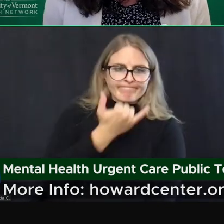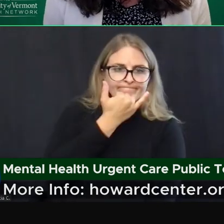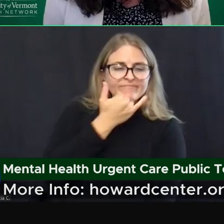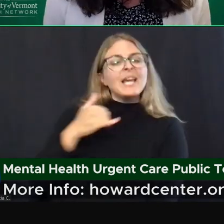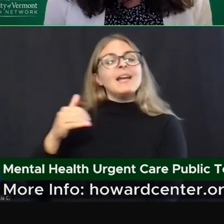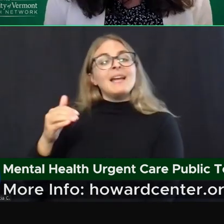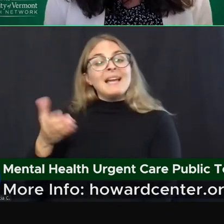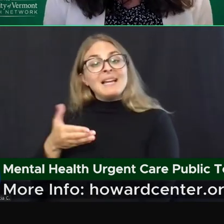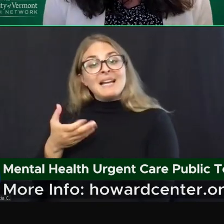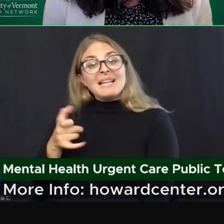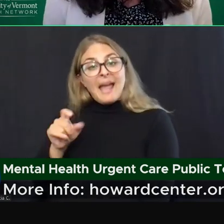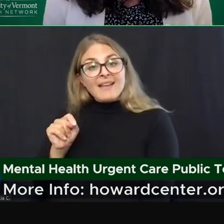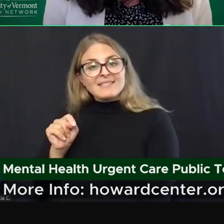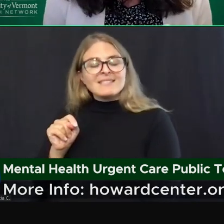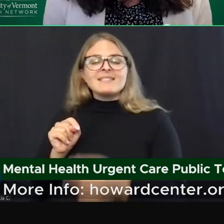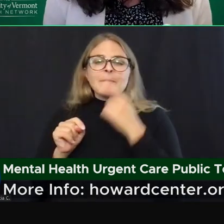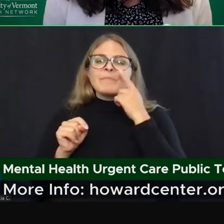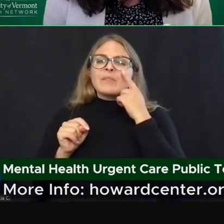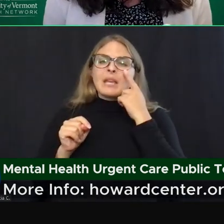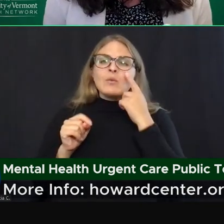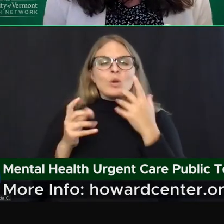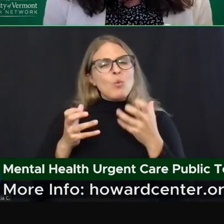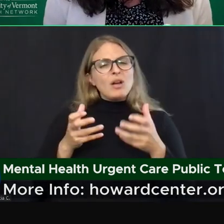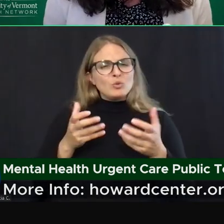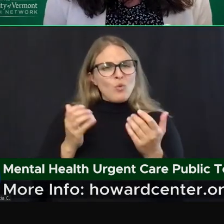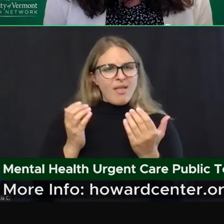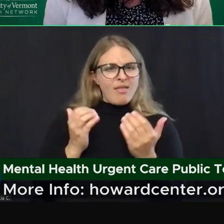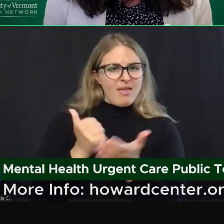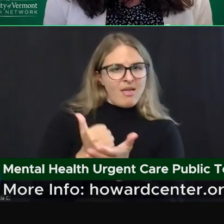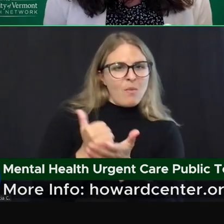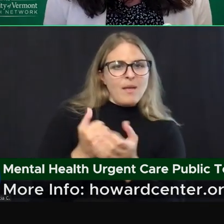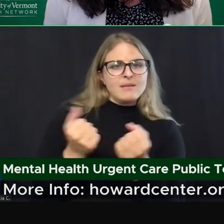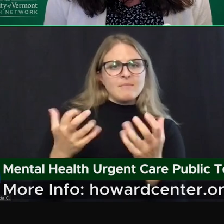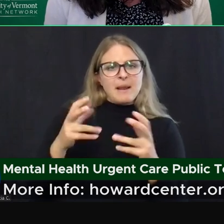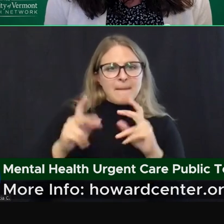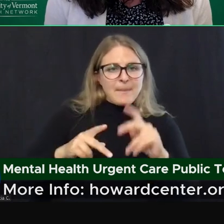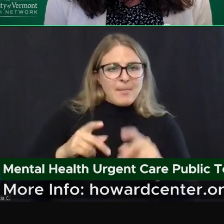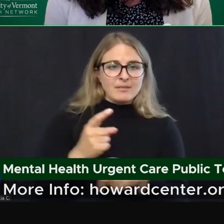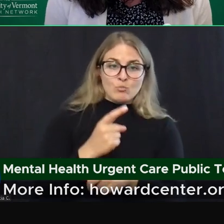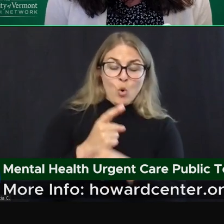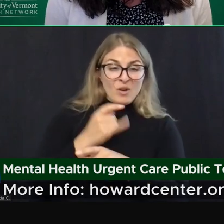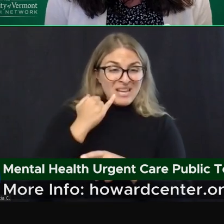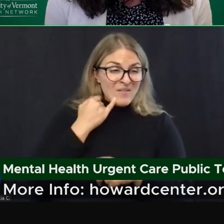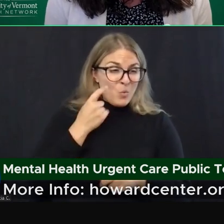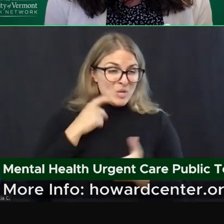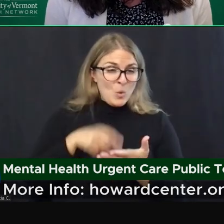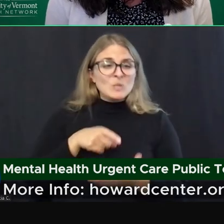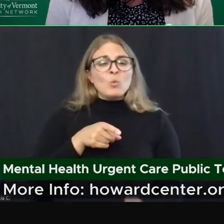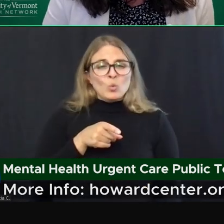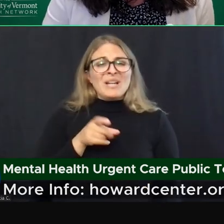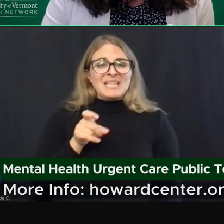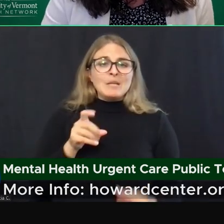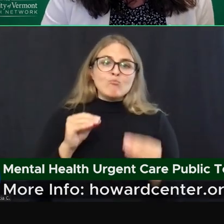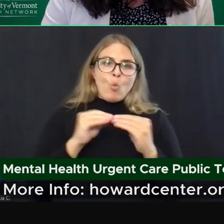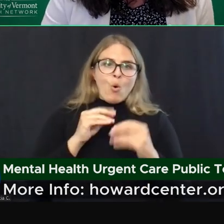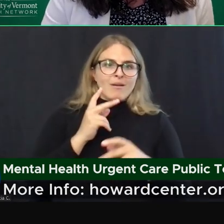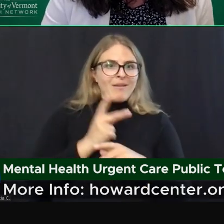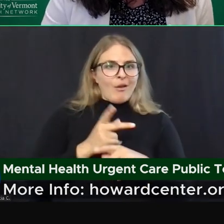guests that walk through the doors as is appropriate. If somebody needs a higher level of care, we'll help them get that.